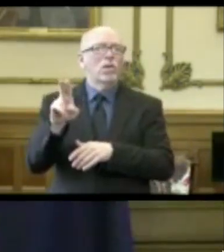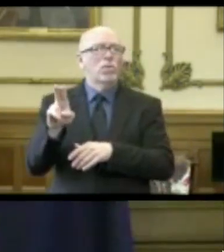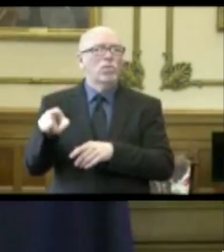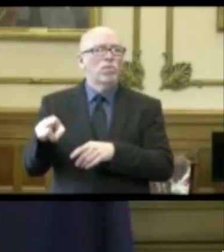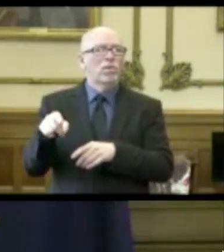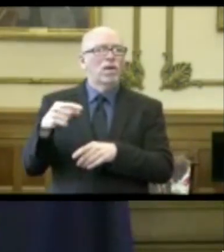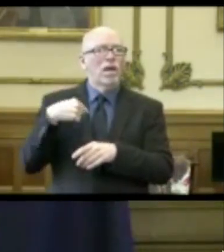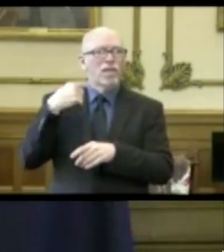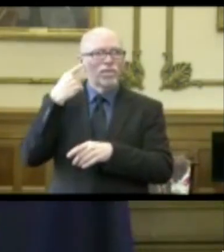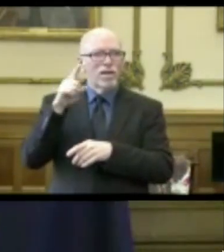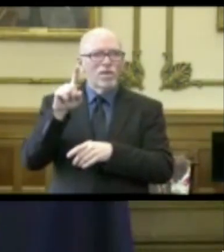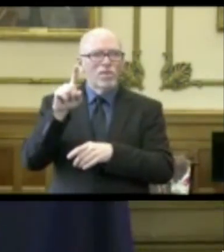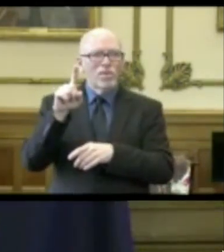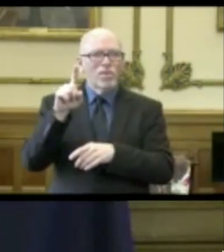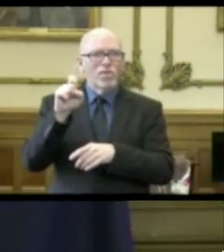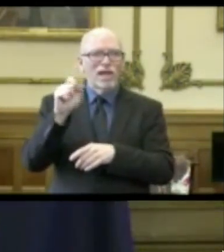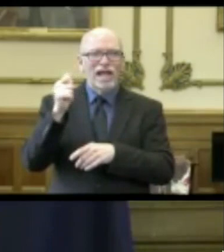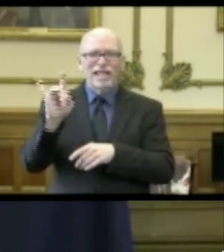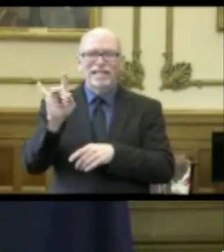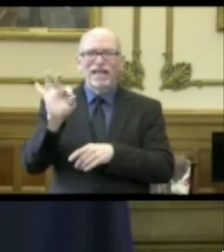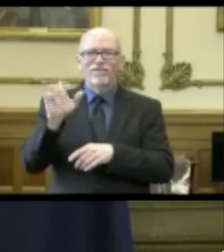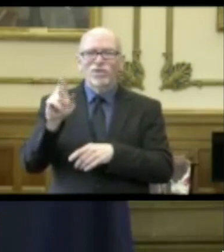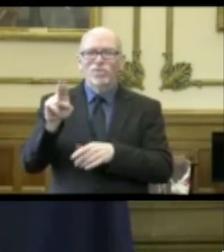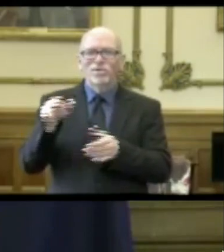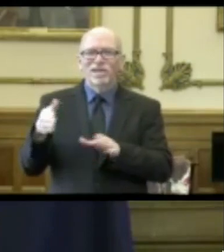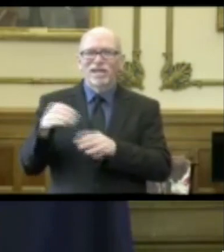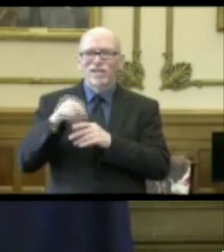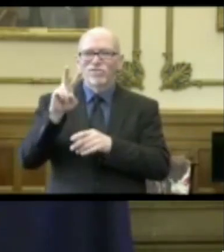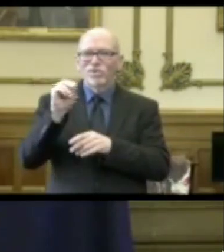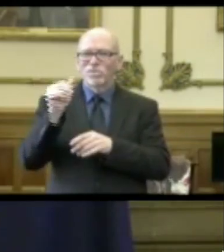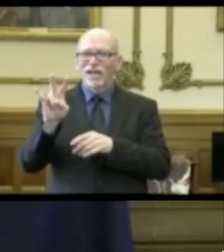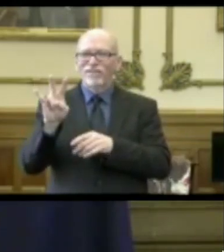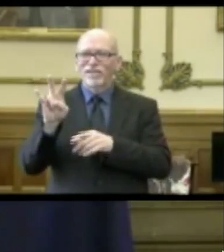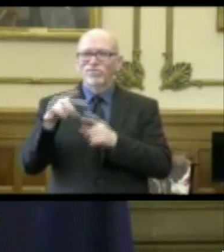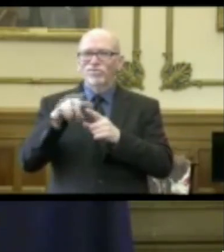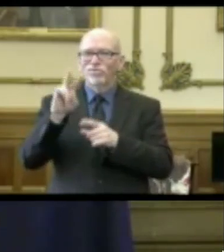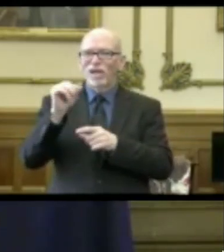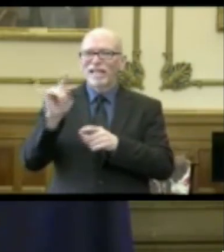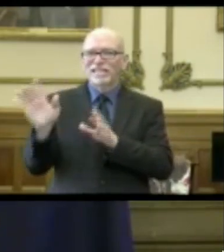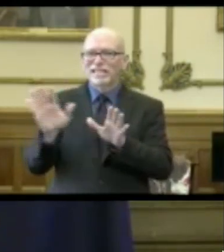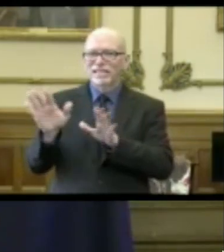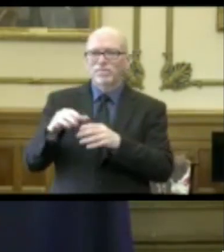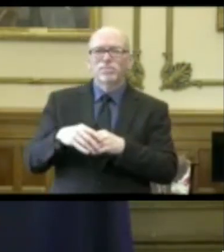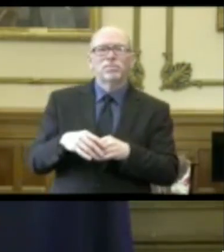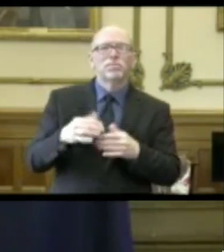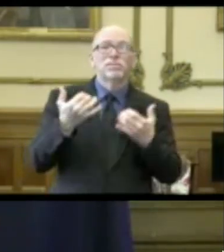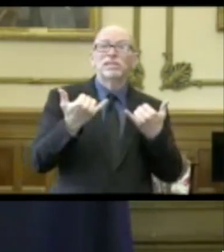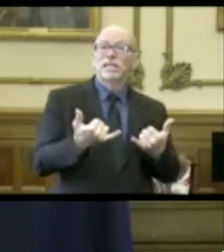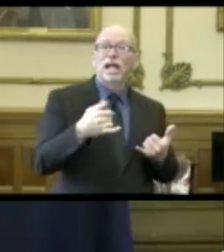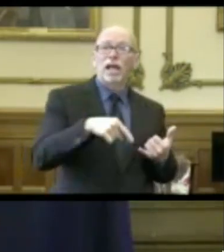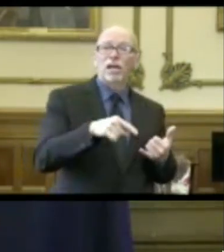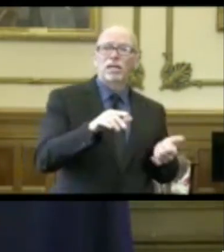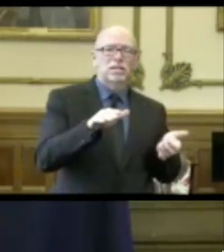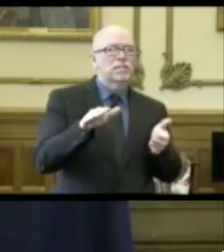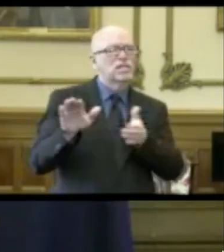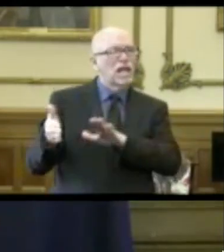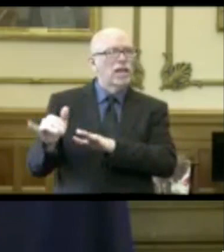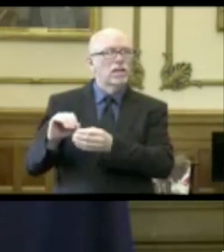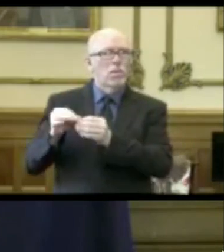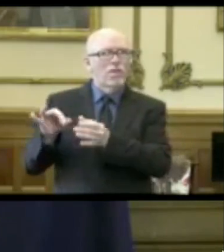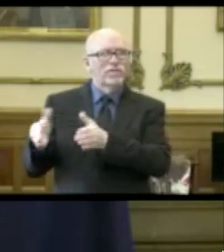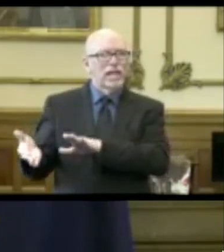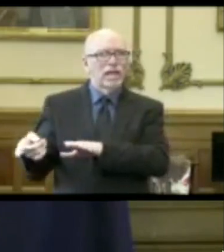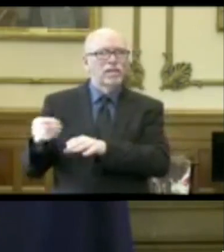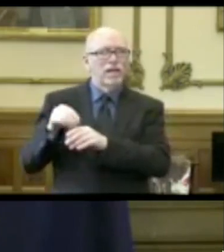some reason, I think it was 118 flu in 2017 to 2018. We're at deaths. That's just